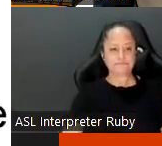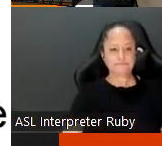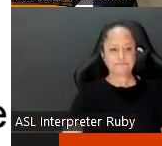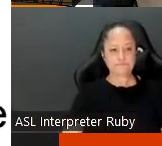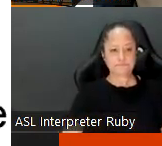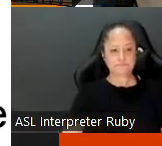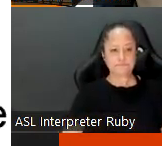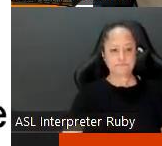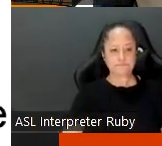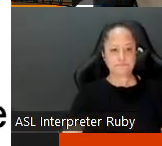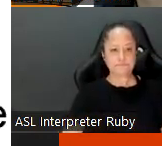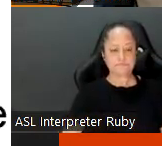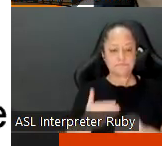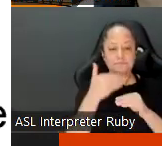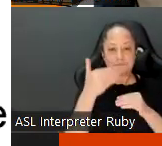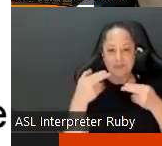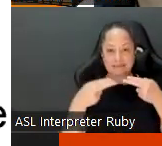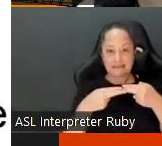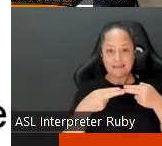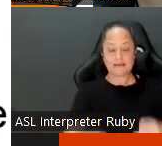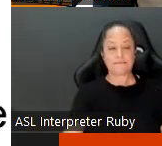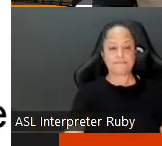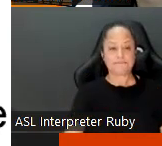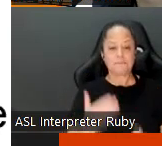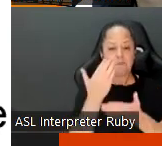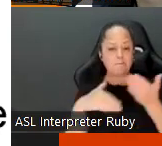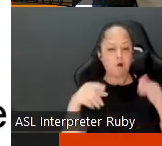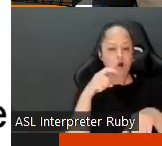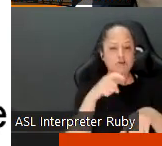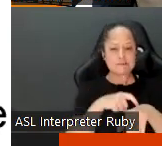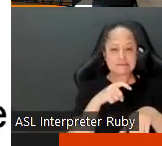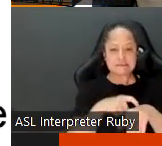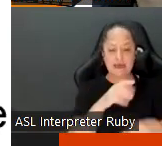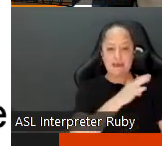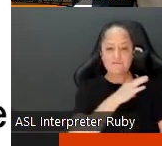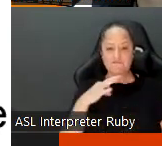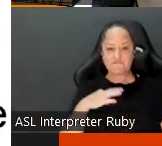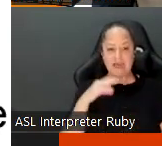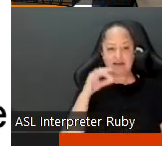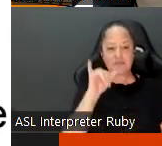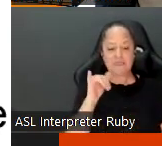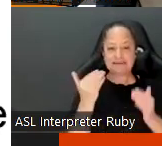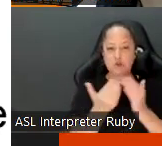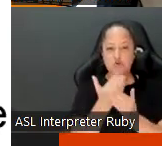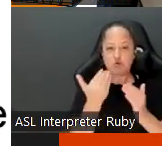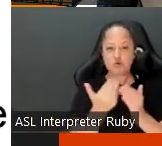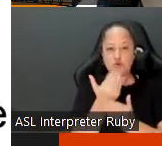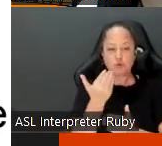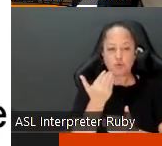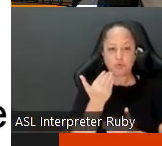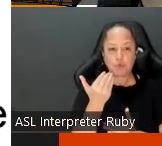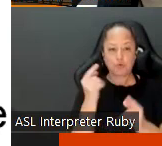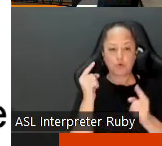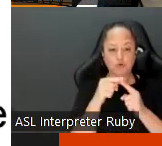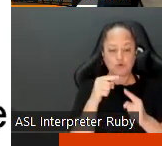um go ahead to the next slide for me oh part-time you already uh for part-time faculty and this is a new um this is new